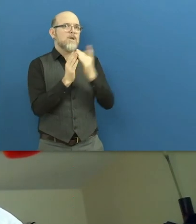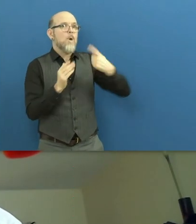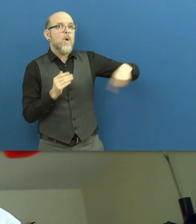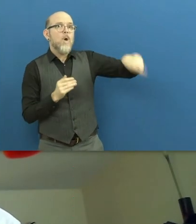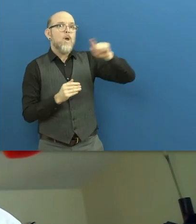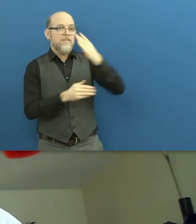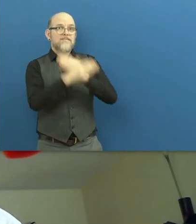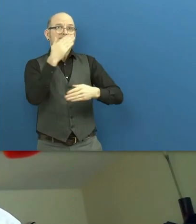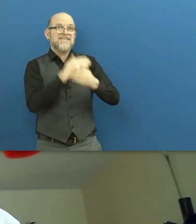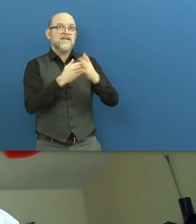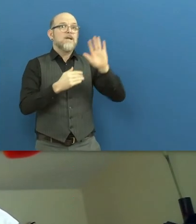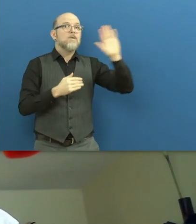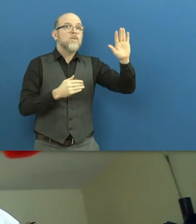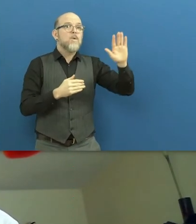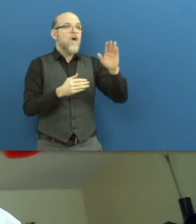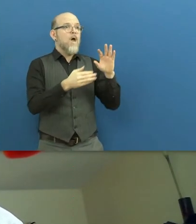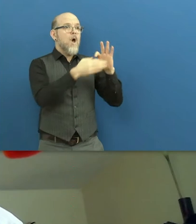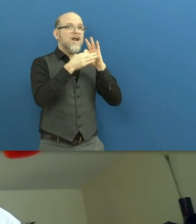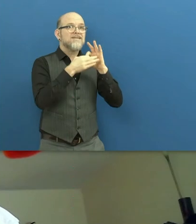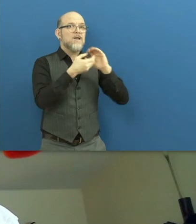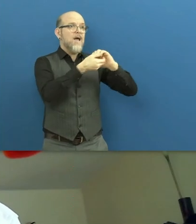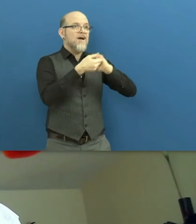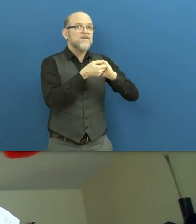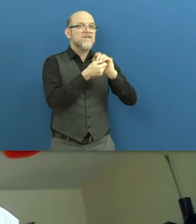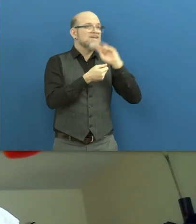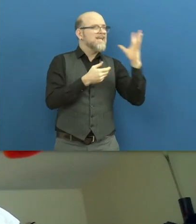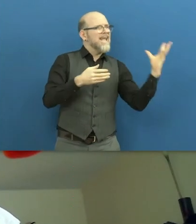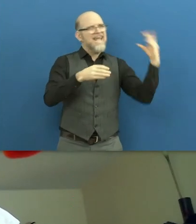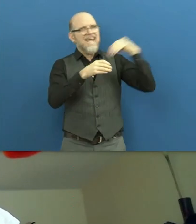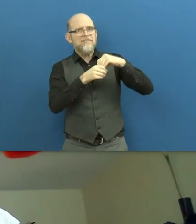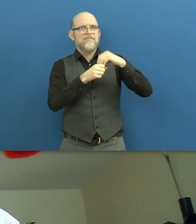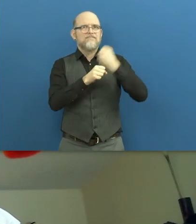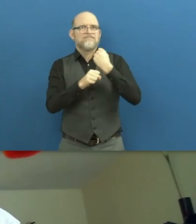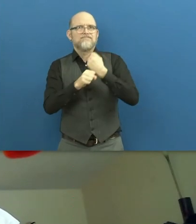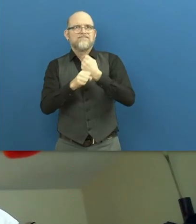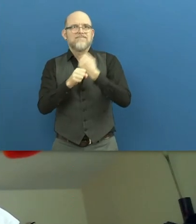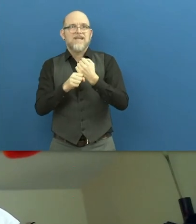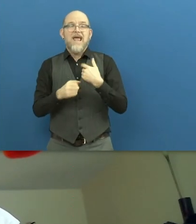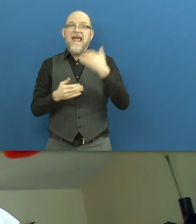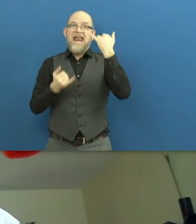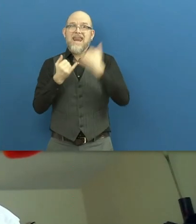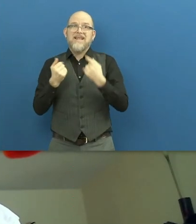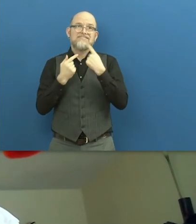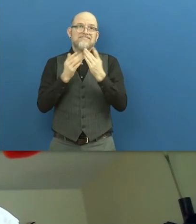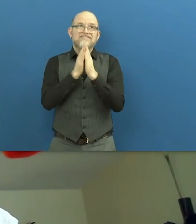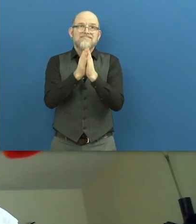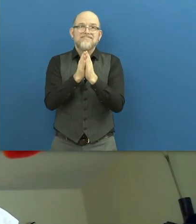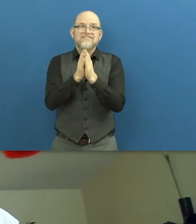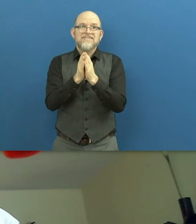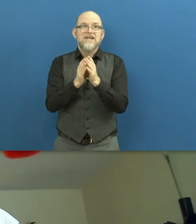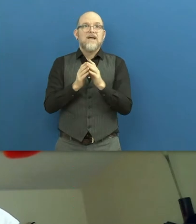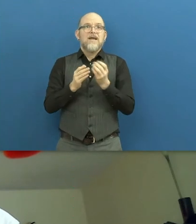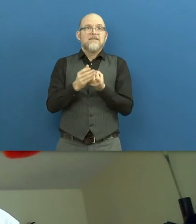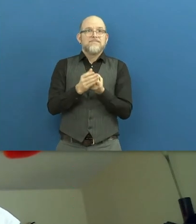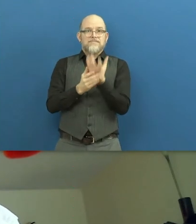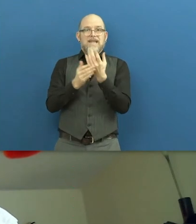disabilities and their representative organizations. And last recommendation, invest in emerging technologies such as artificial